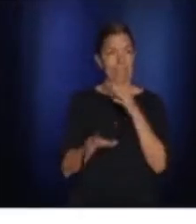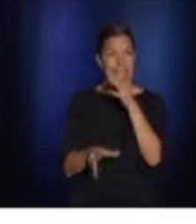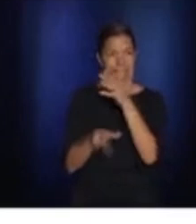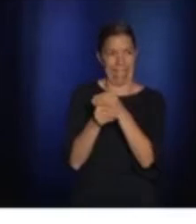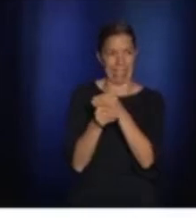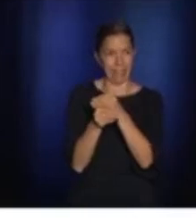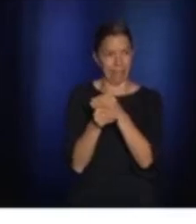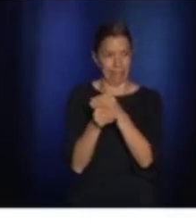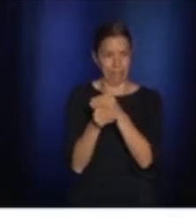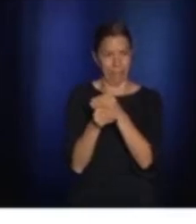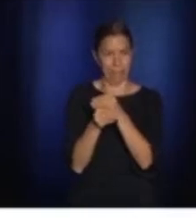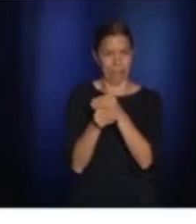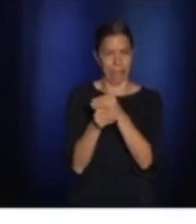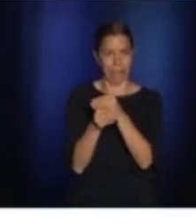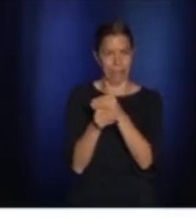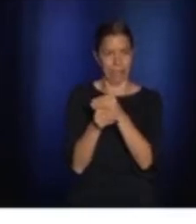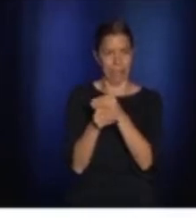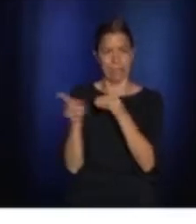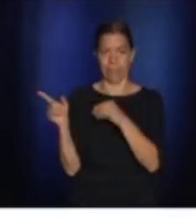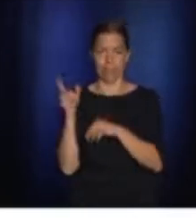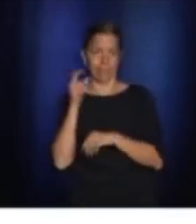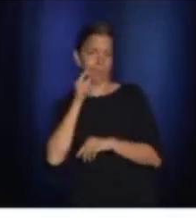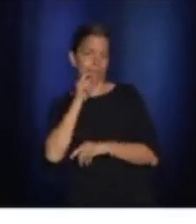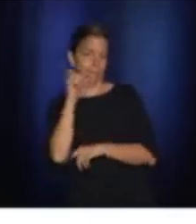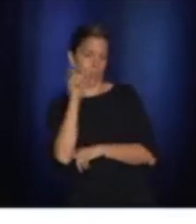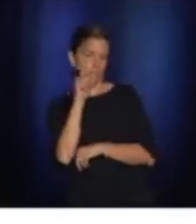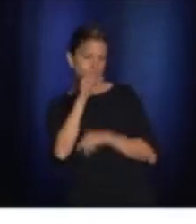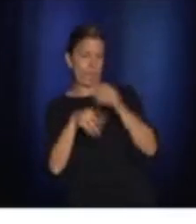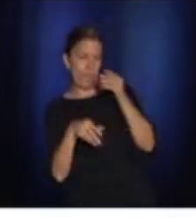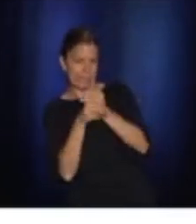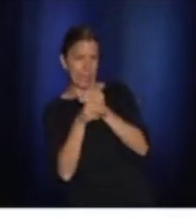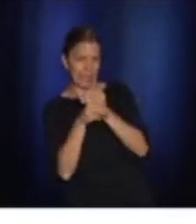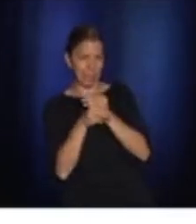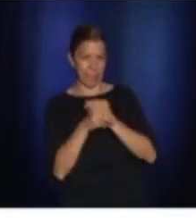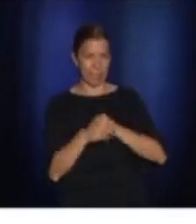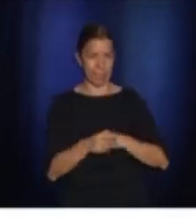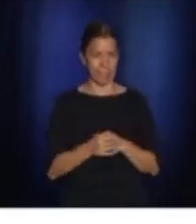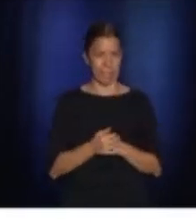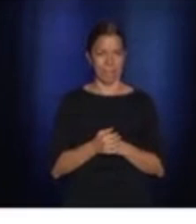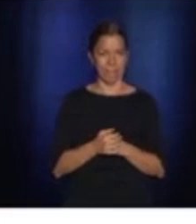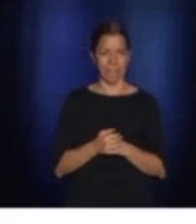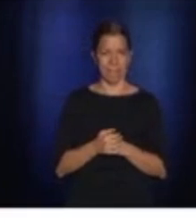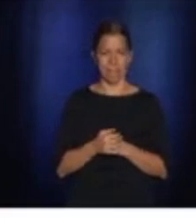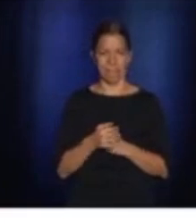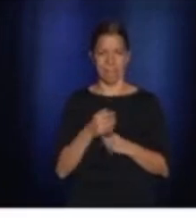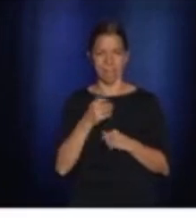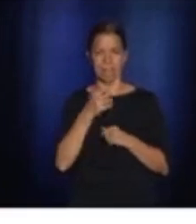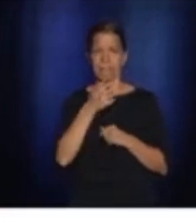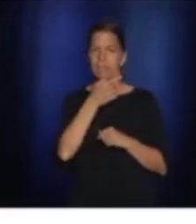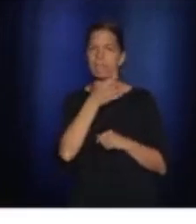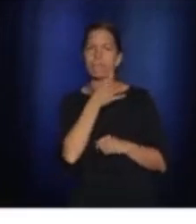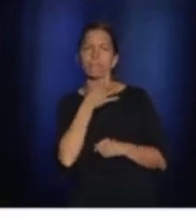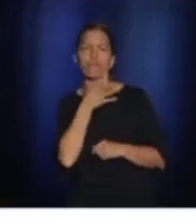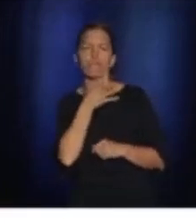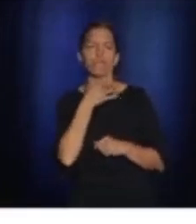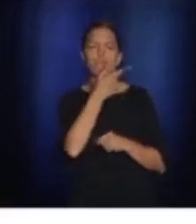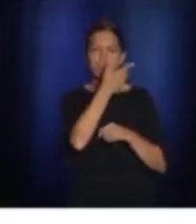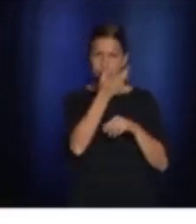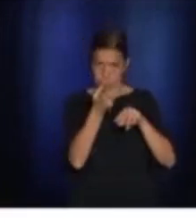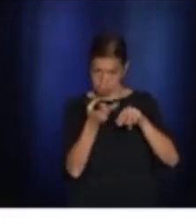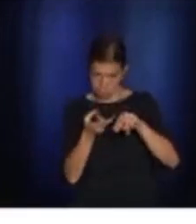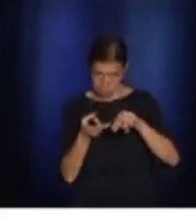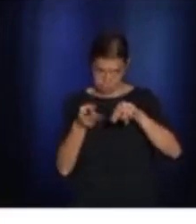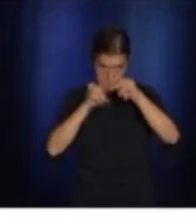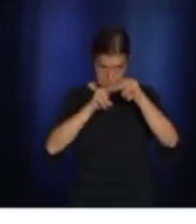sit there and tell us there's been increases, you say it's usually been based in Montreal. Now you're saying it's more